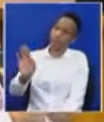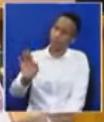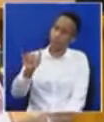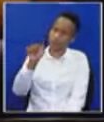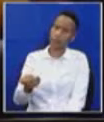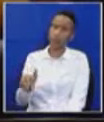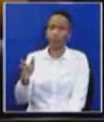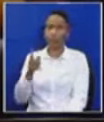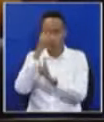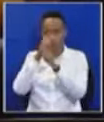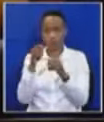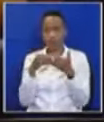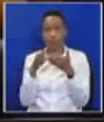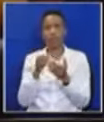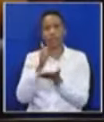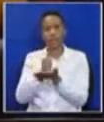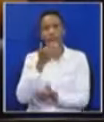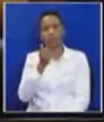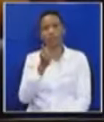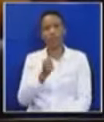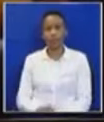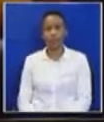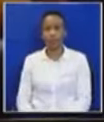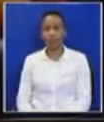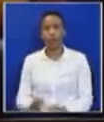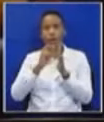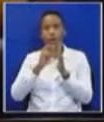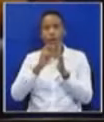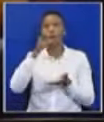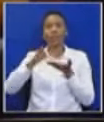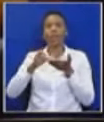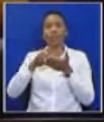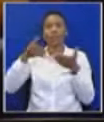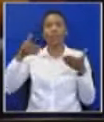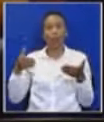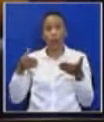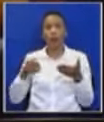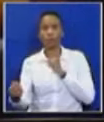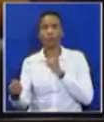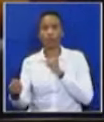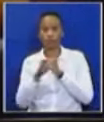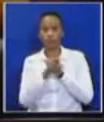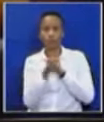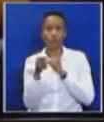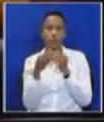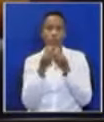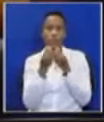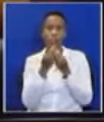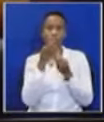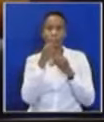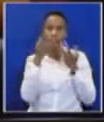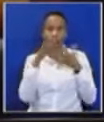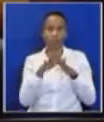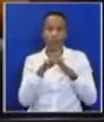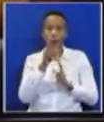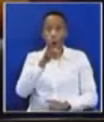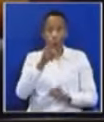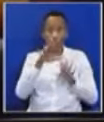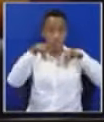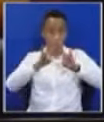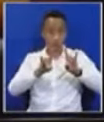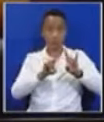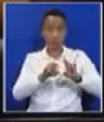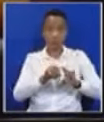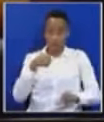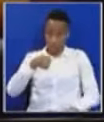you take your seat, please? That was a ruling on the previous comments of the... Order, chair. No, I'm dealing with this. The order is